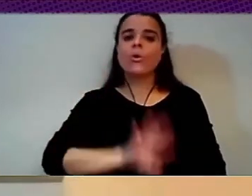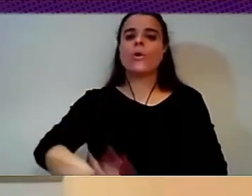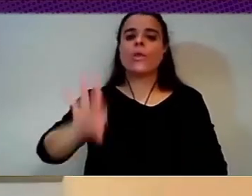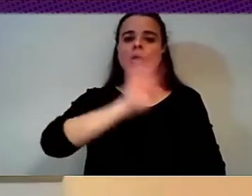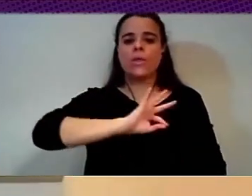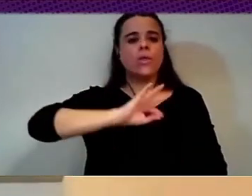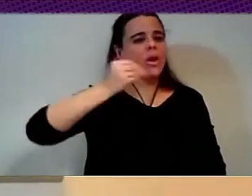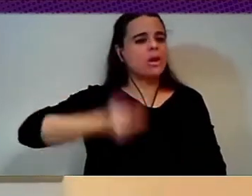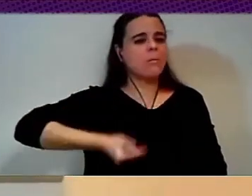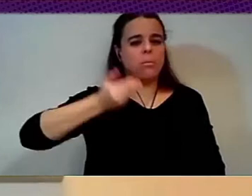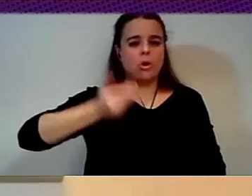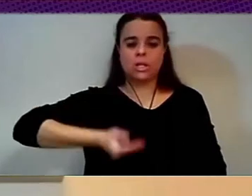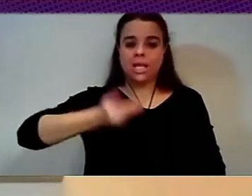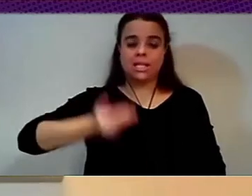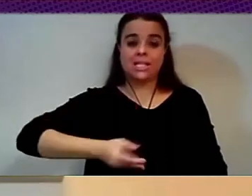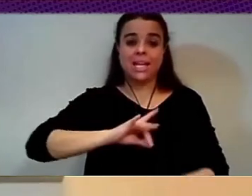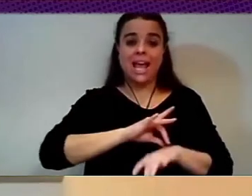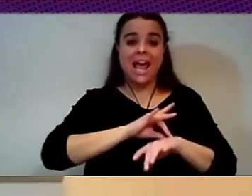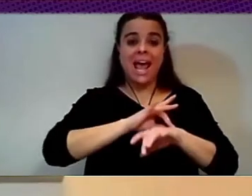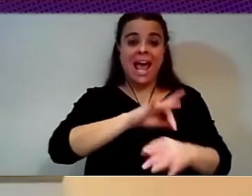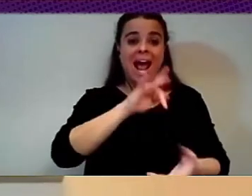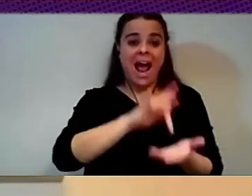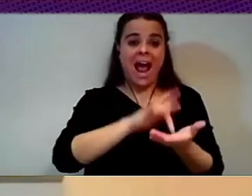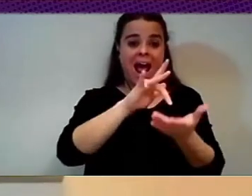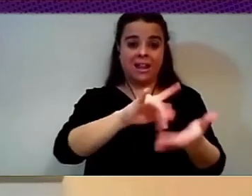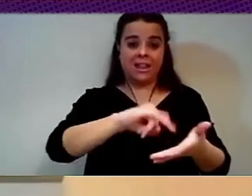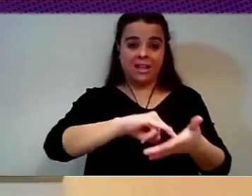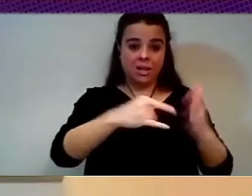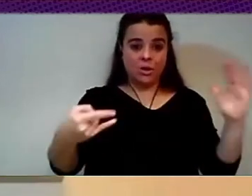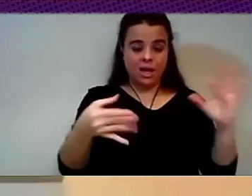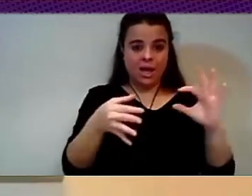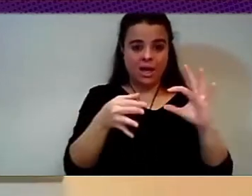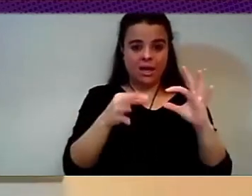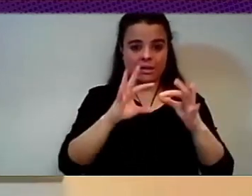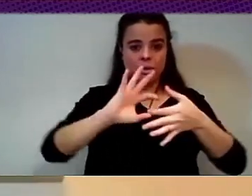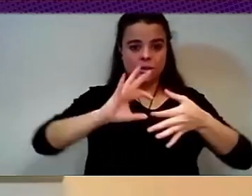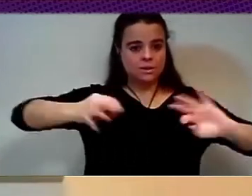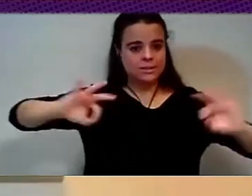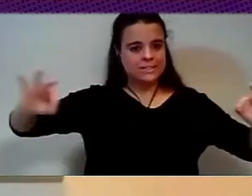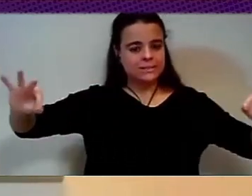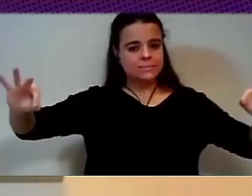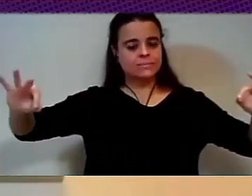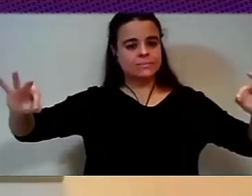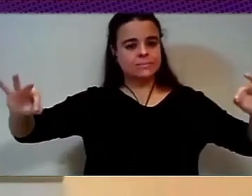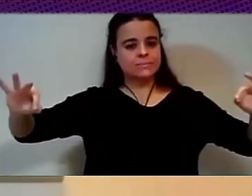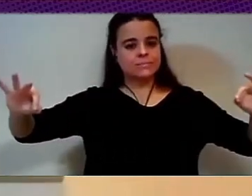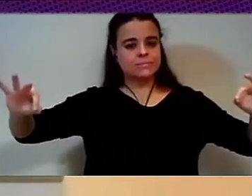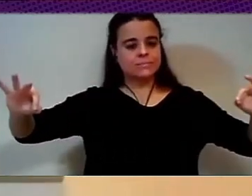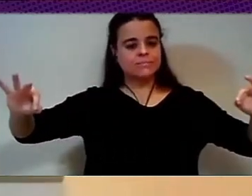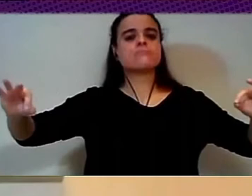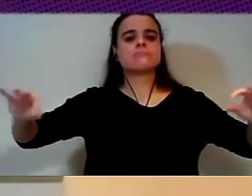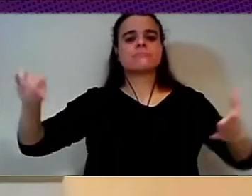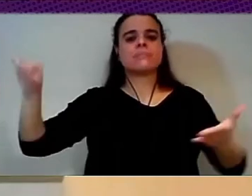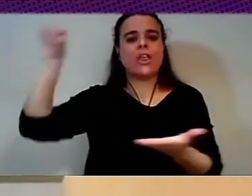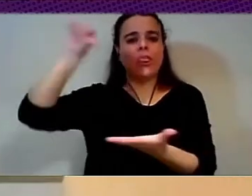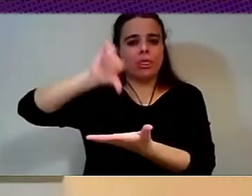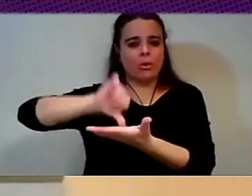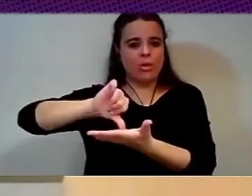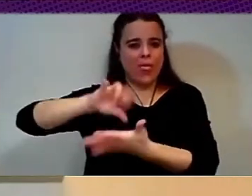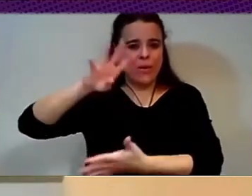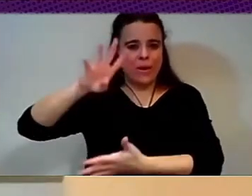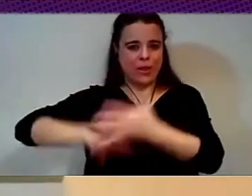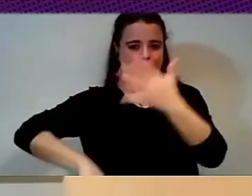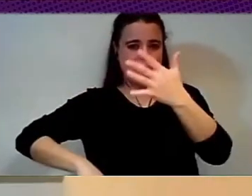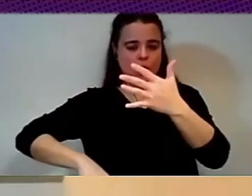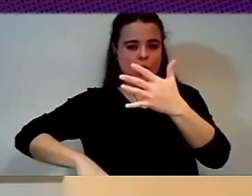with the rebel city agenda that Barcelona pursued in the first mandate when she became mayor. And as